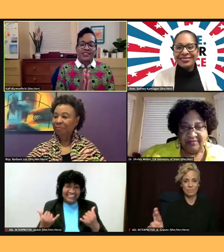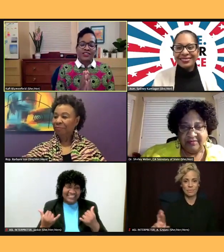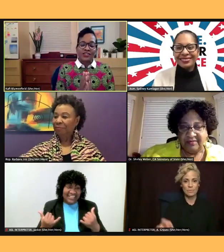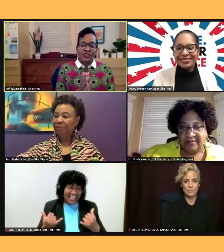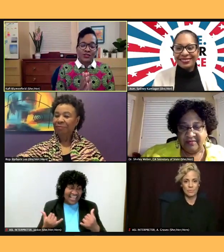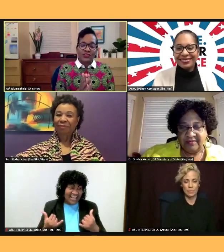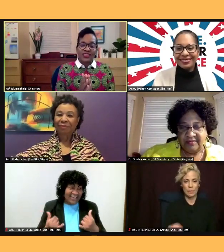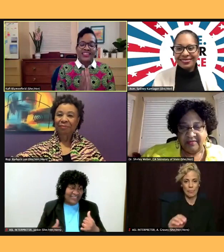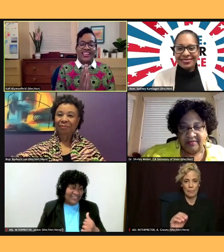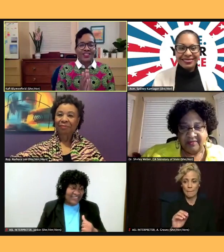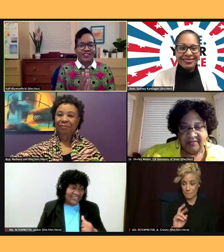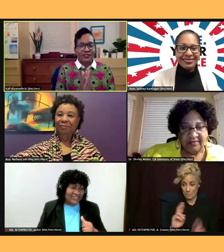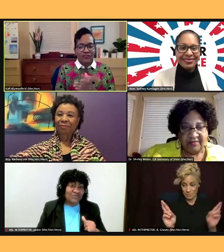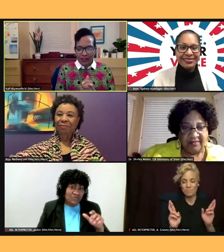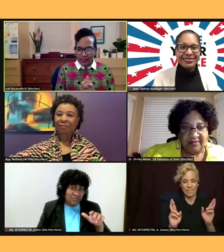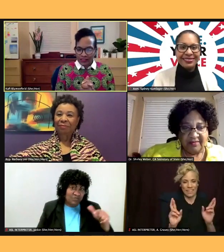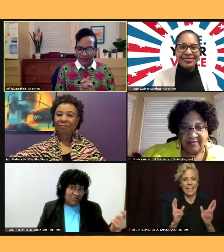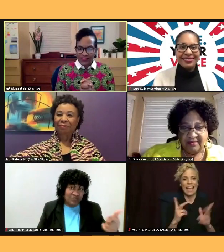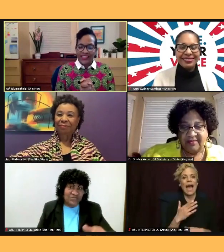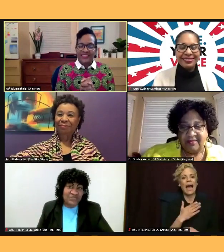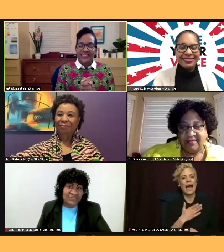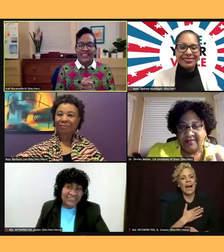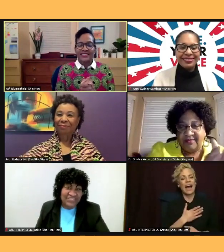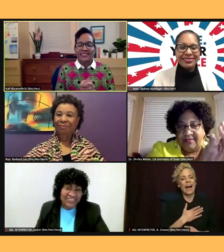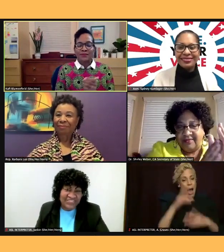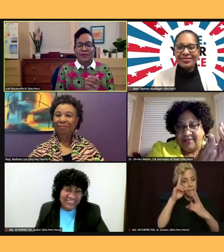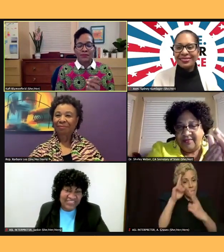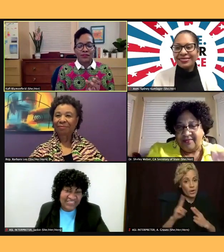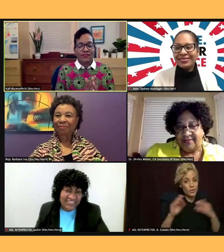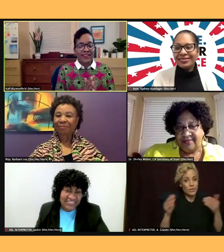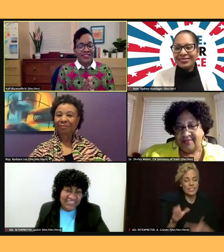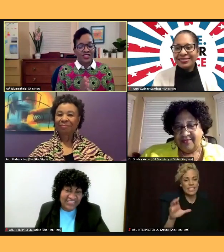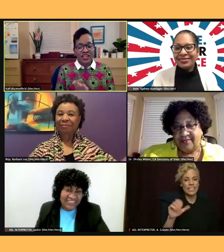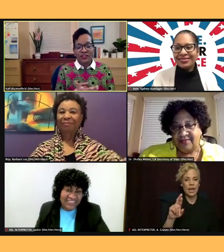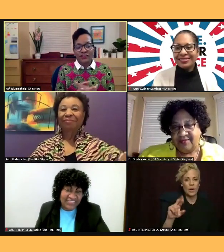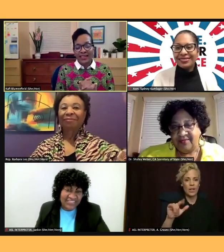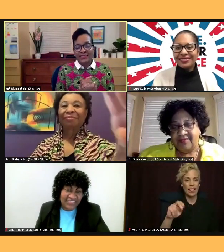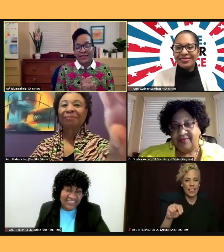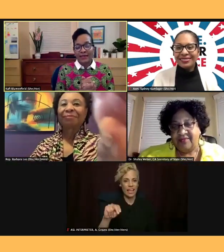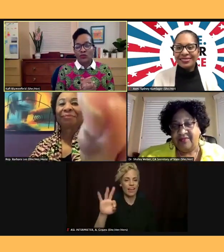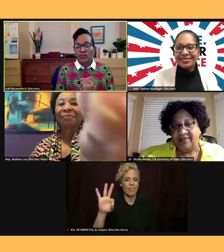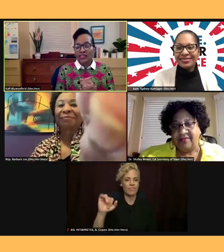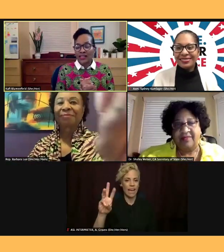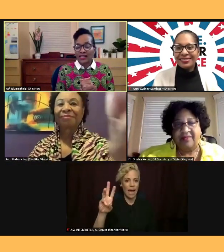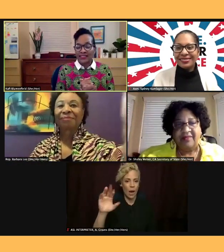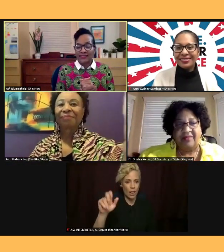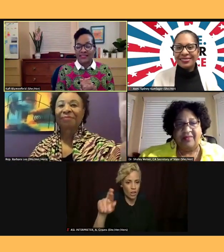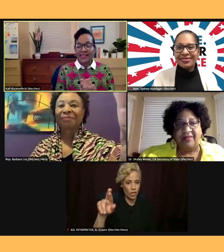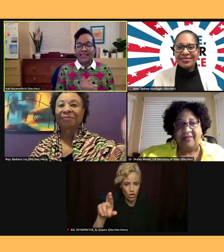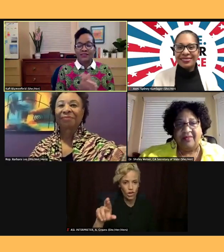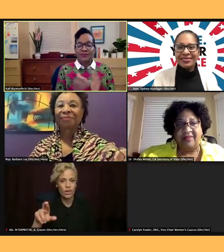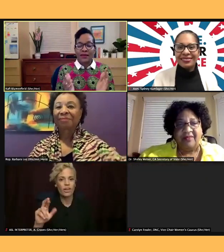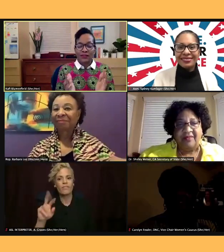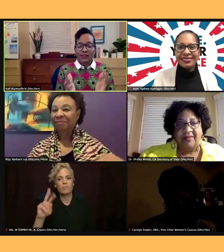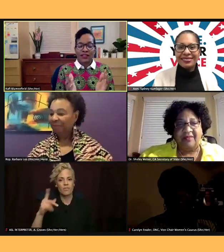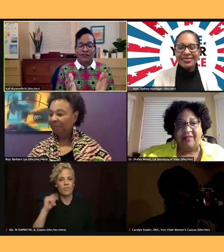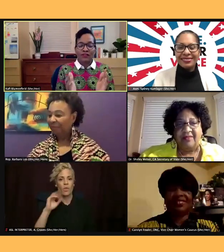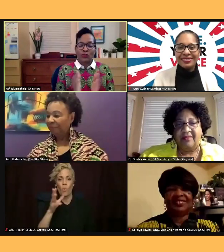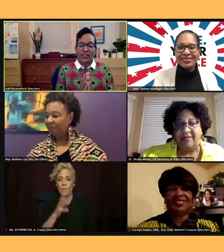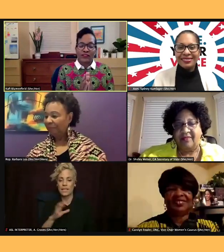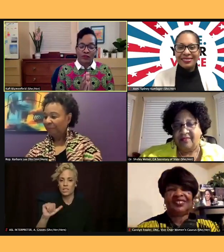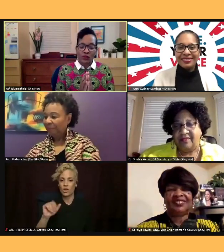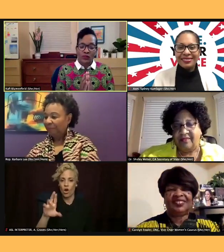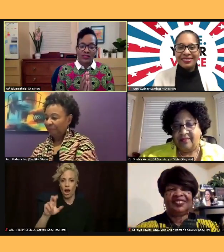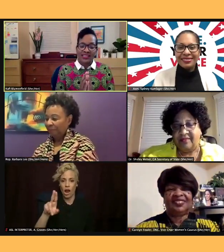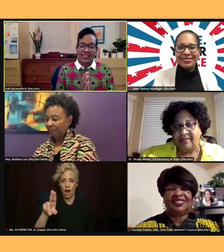Carolyn Fowler, a DNC member, the vice chair of CADDAM's Women Caucus, as a member of A Way Forward, the